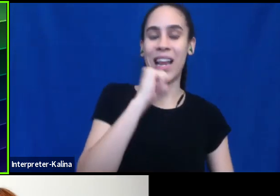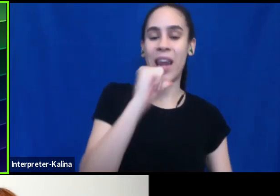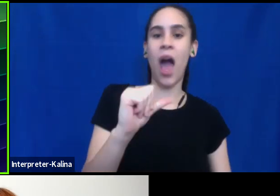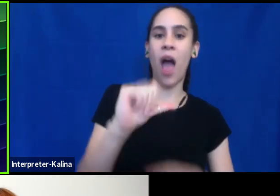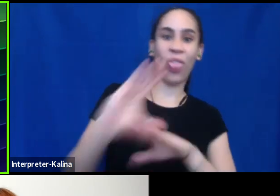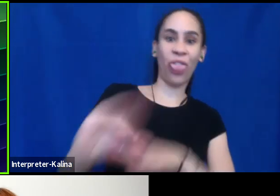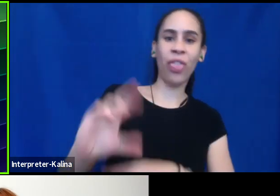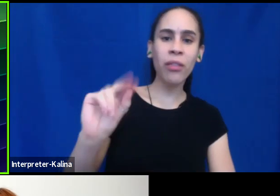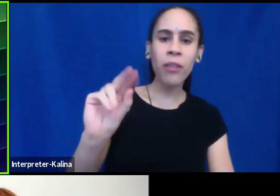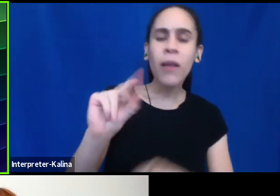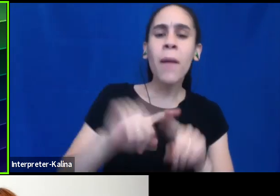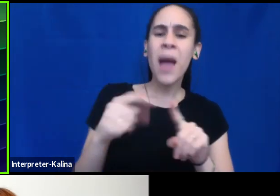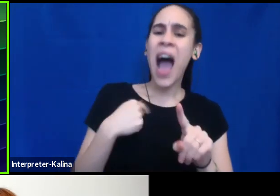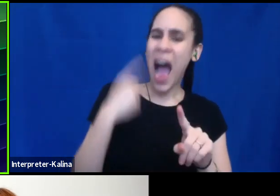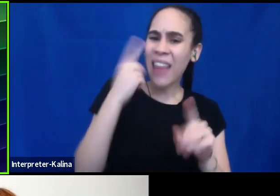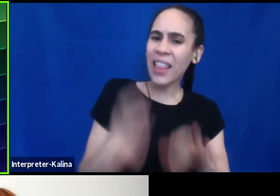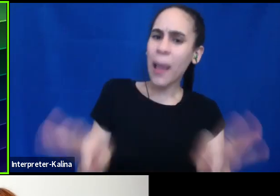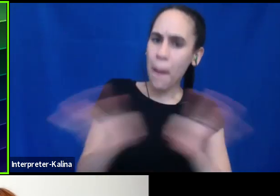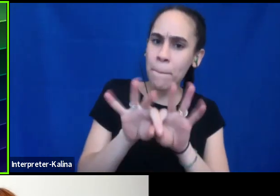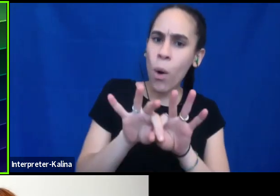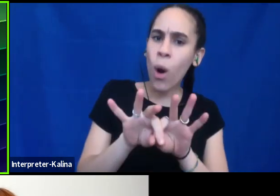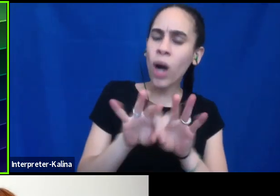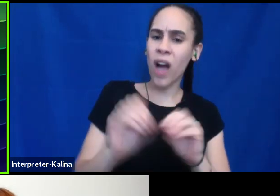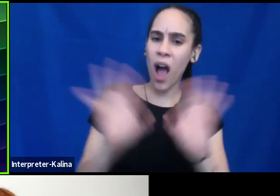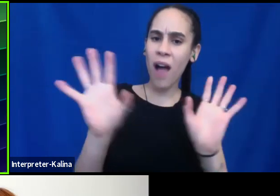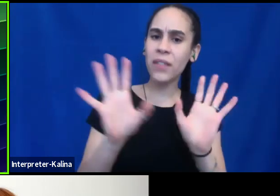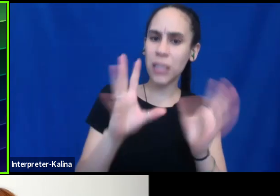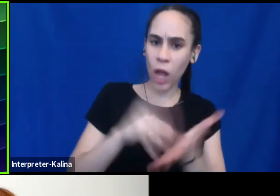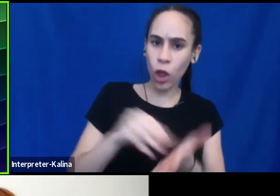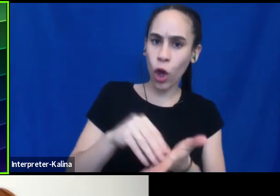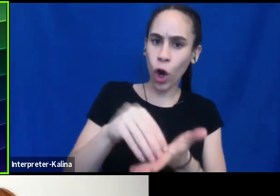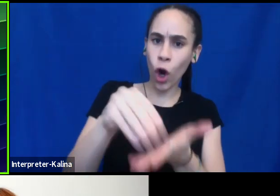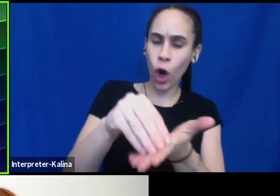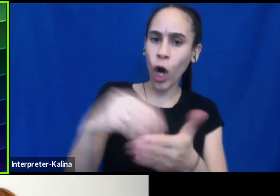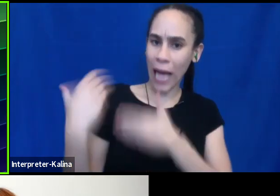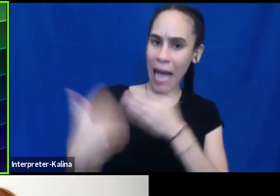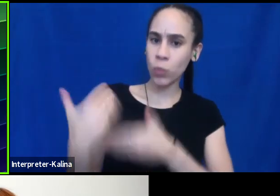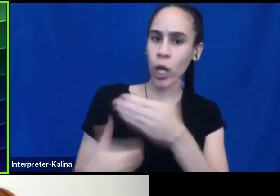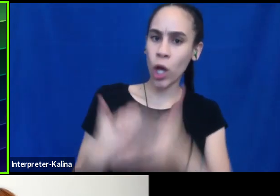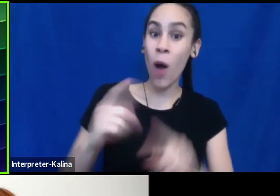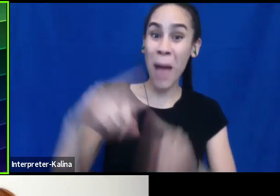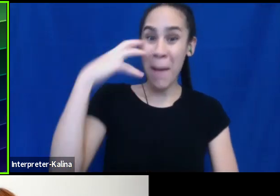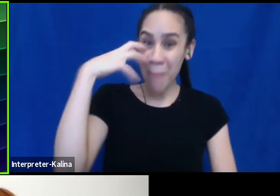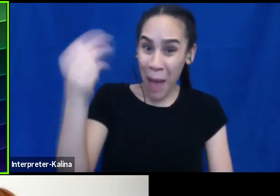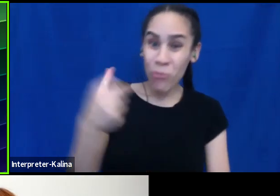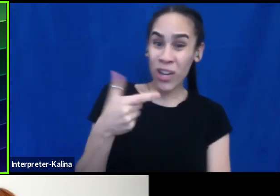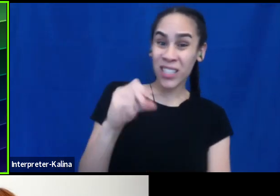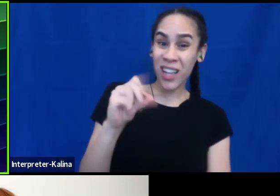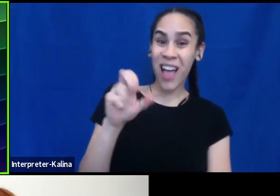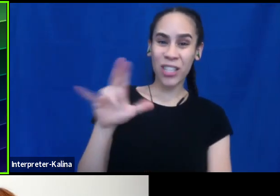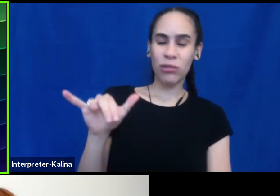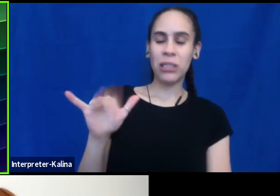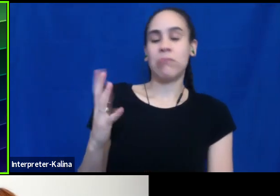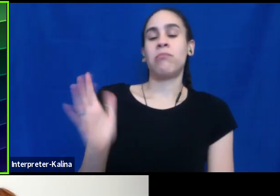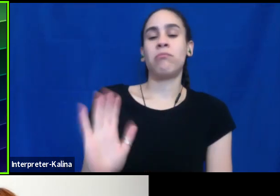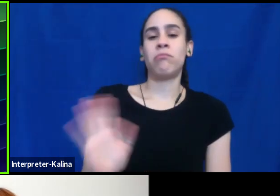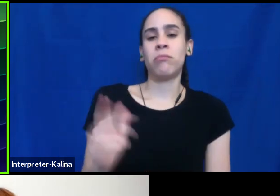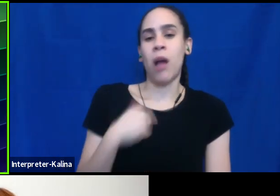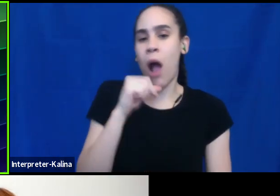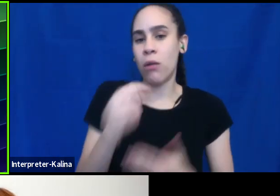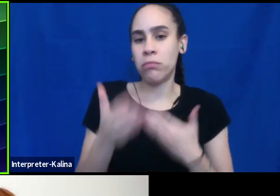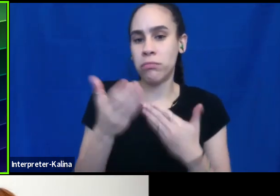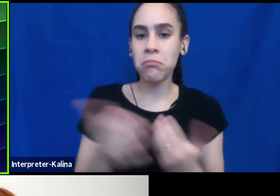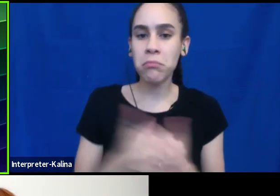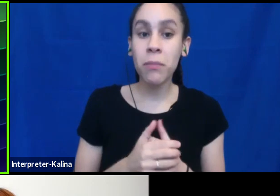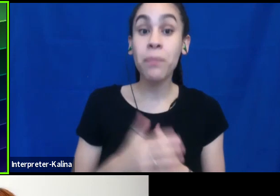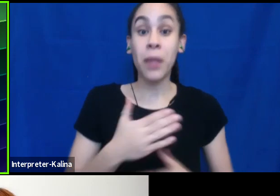that. I think it's important to obviously to understand identities and learn as we go, but I don't think memorizing a glossary is the thing to do. So, um, what I do in